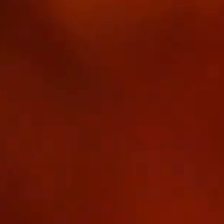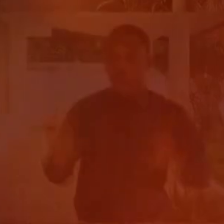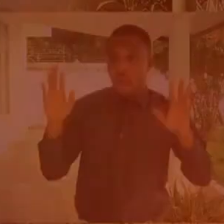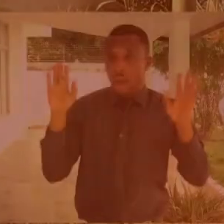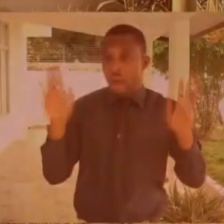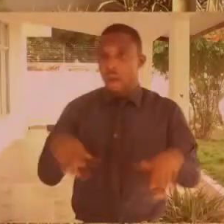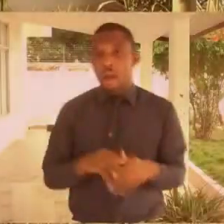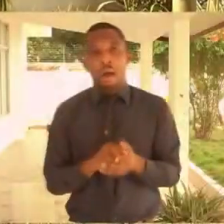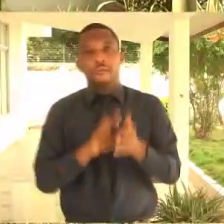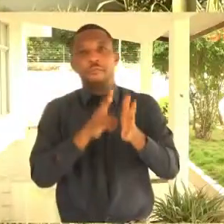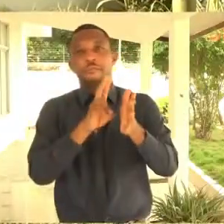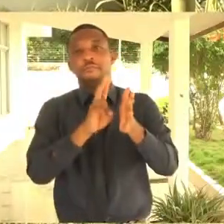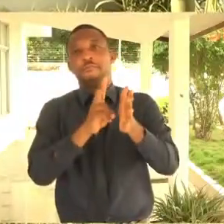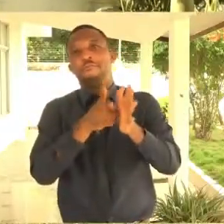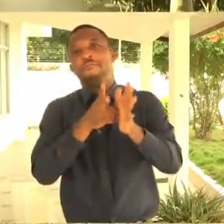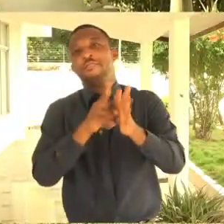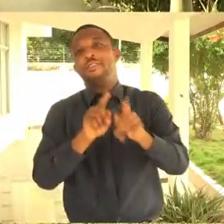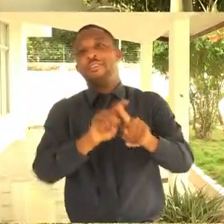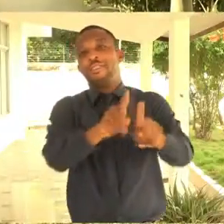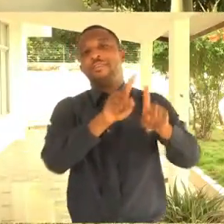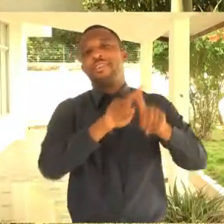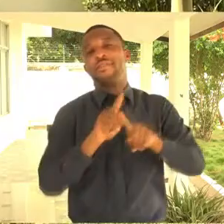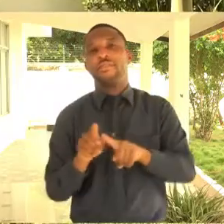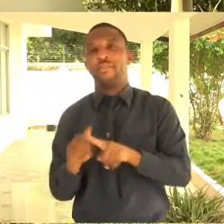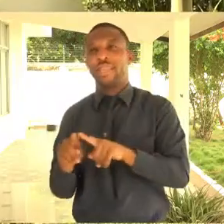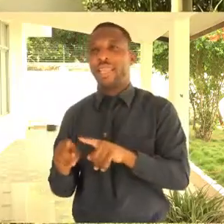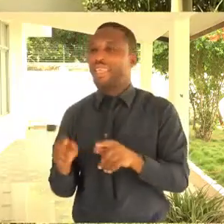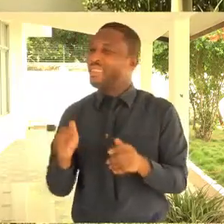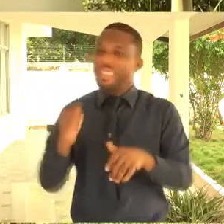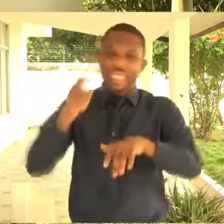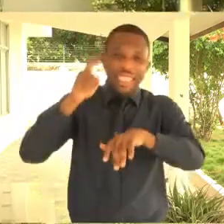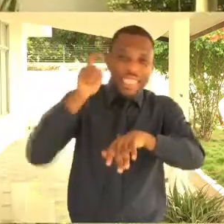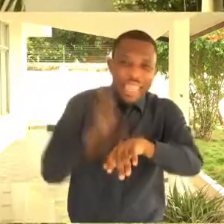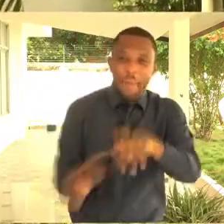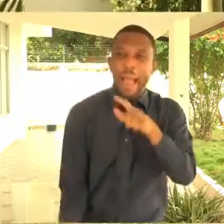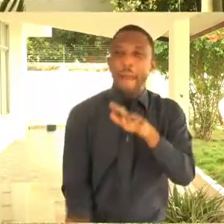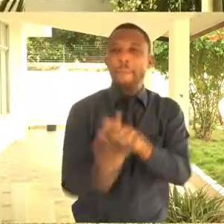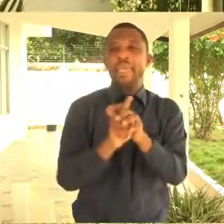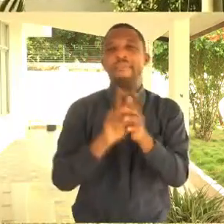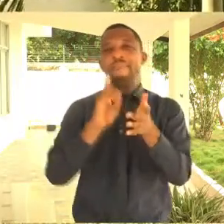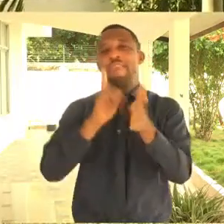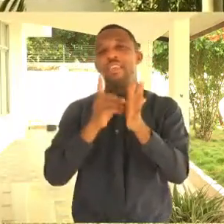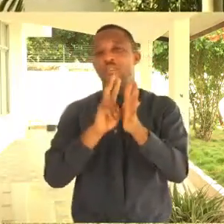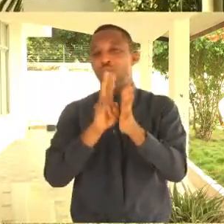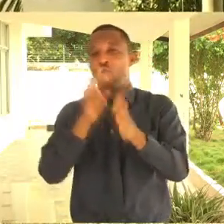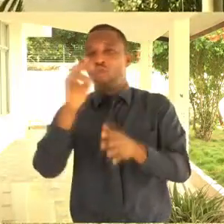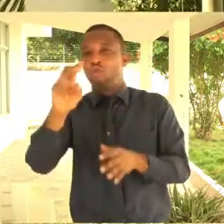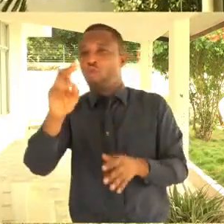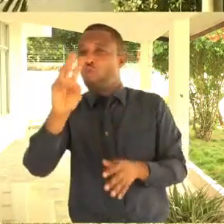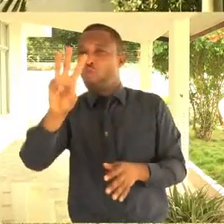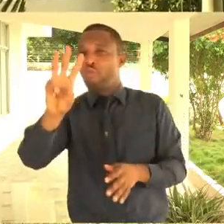Well, we have videos. Anytime WHO releases a video